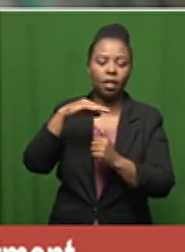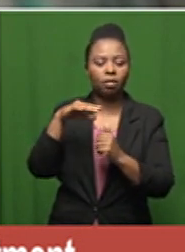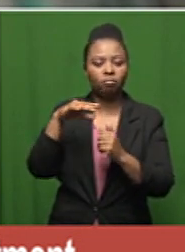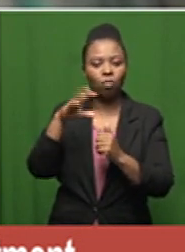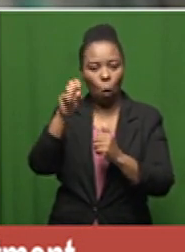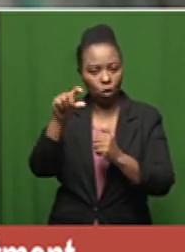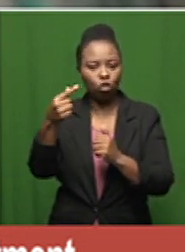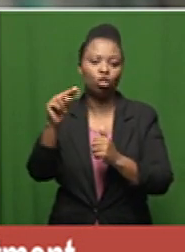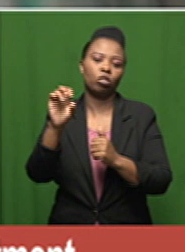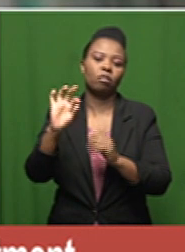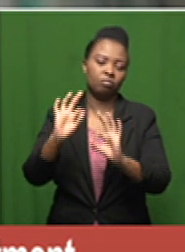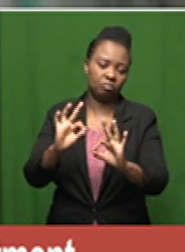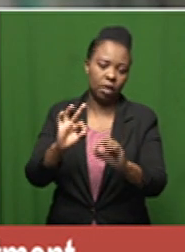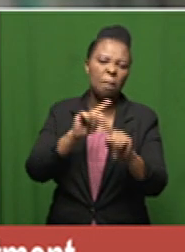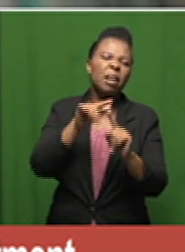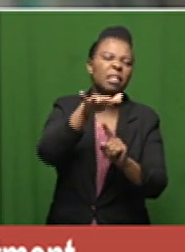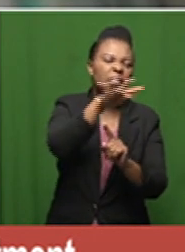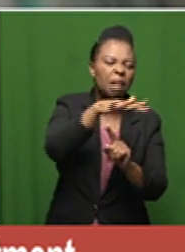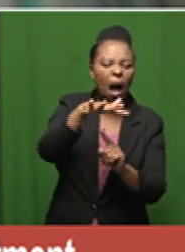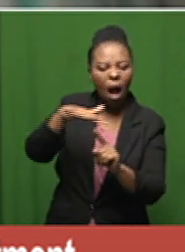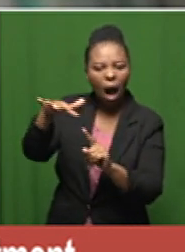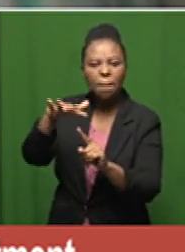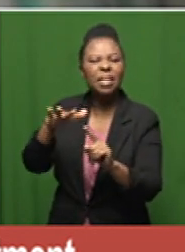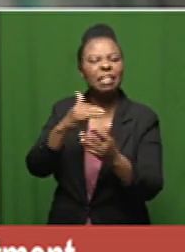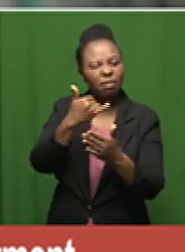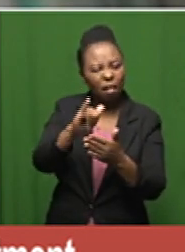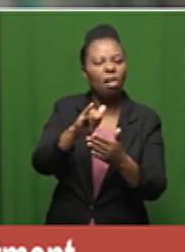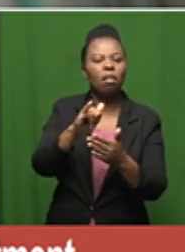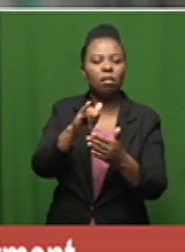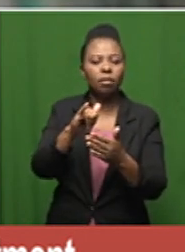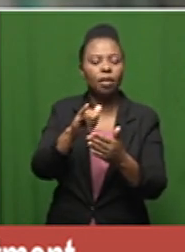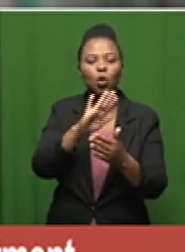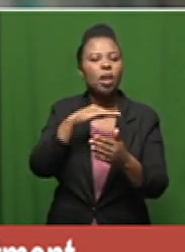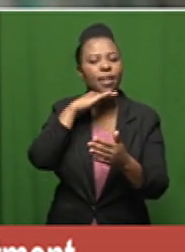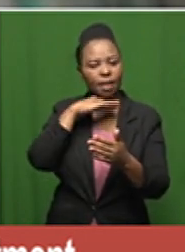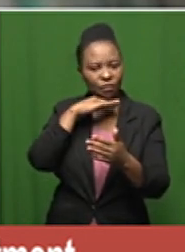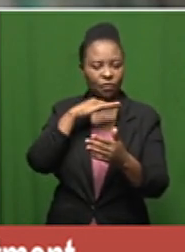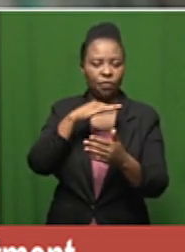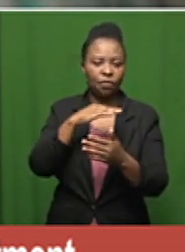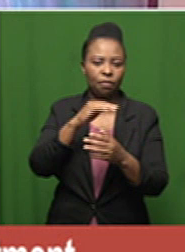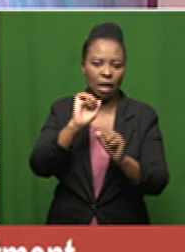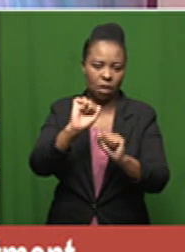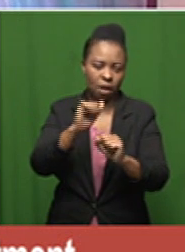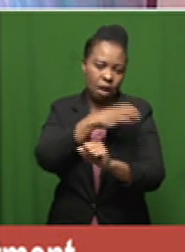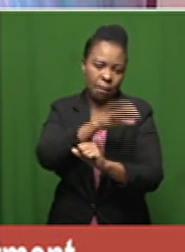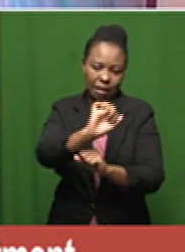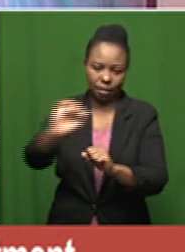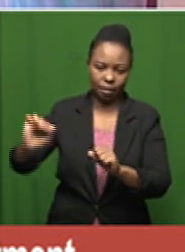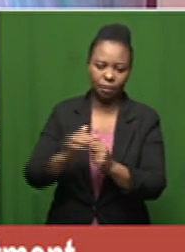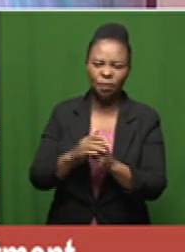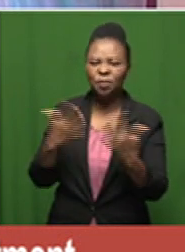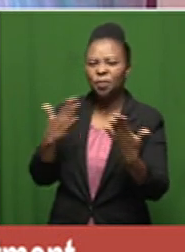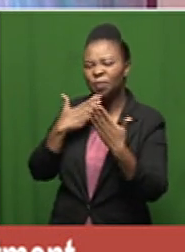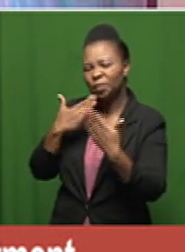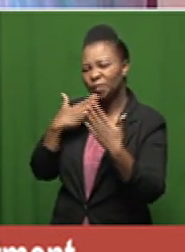but i'm certain there are some areas that are still deficient in terms of their uh ability all right professor guy richards thank you so